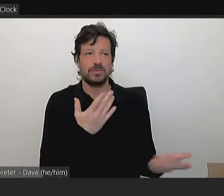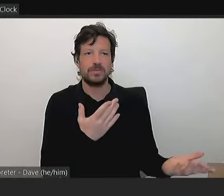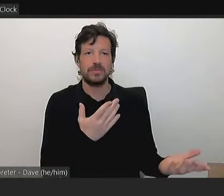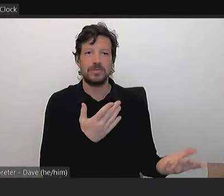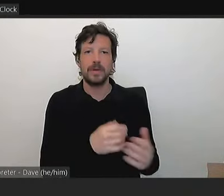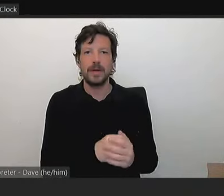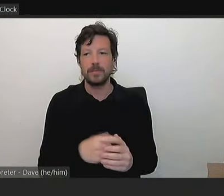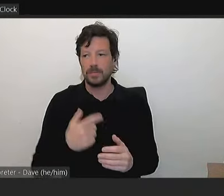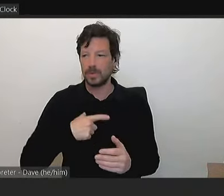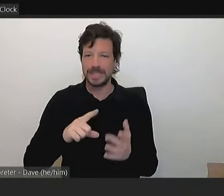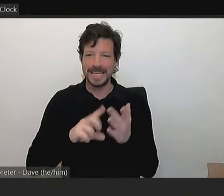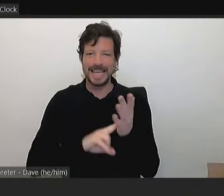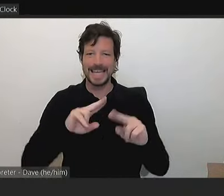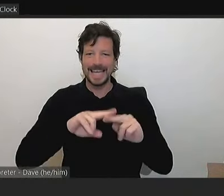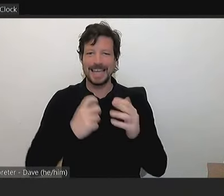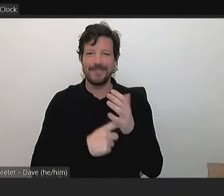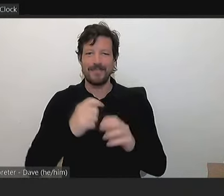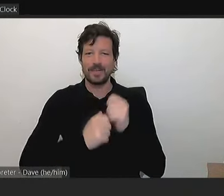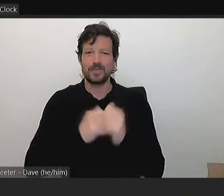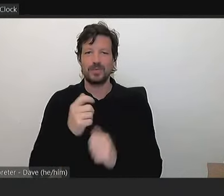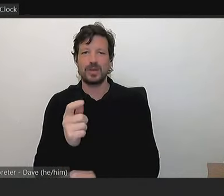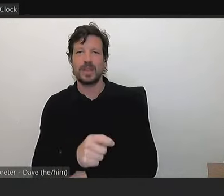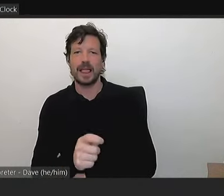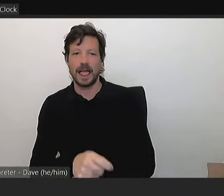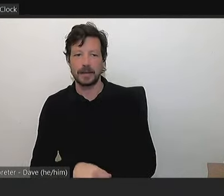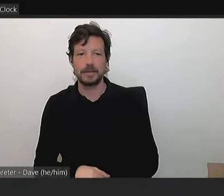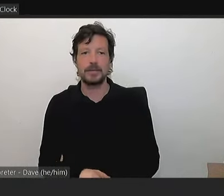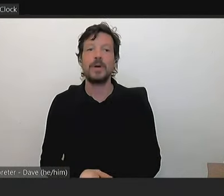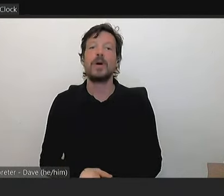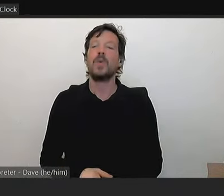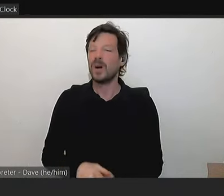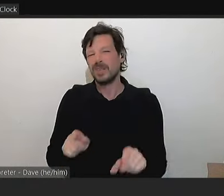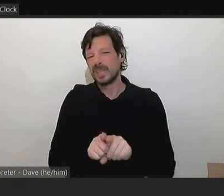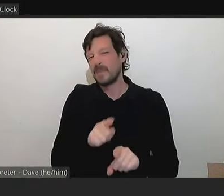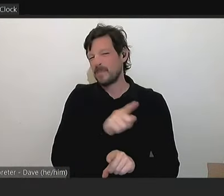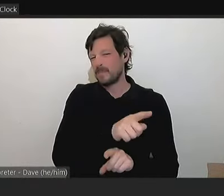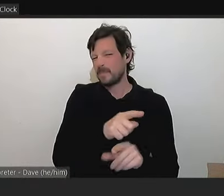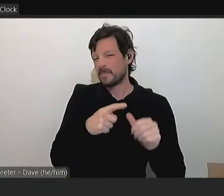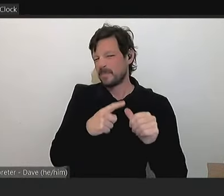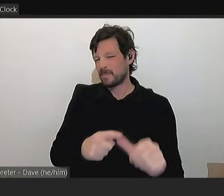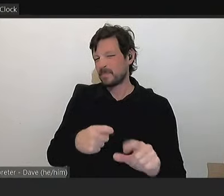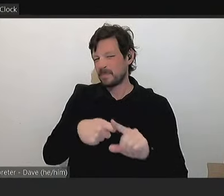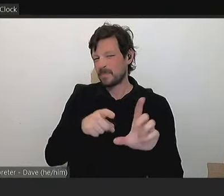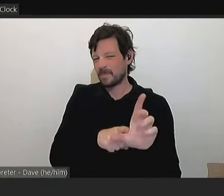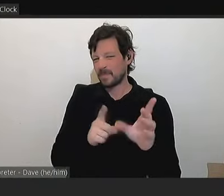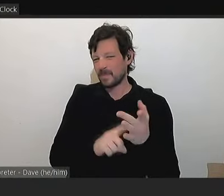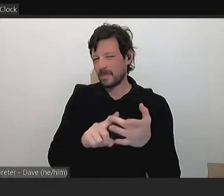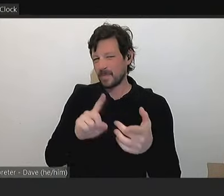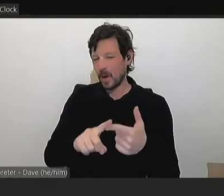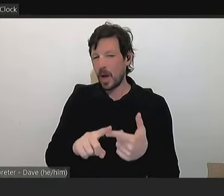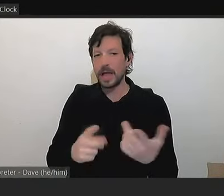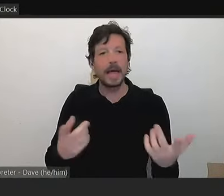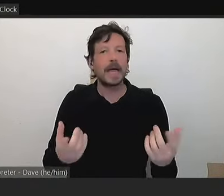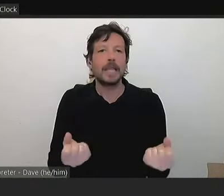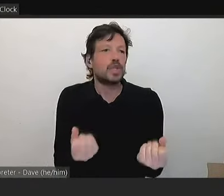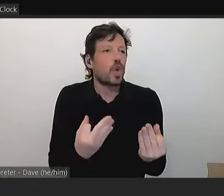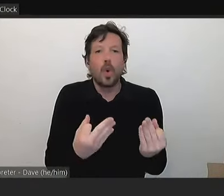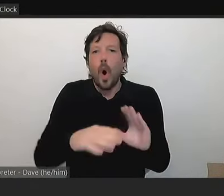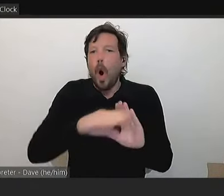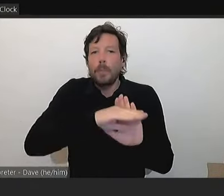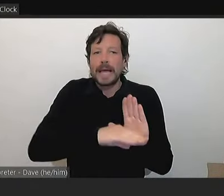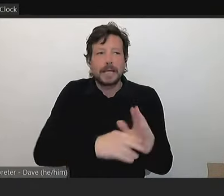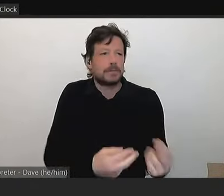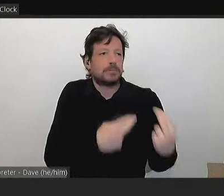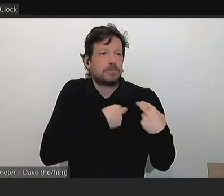So as Kylie Bennett has answered before, there is not an obligation on Council under our